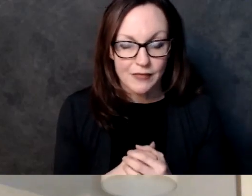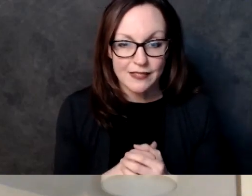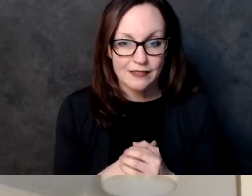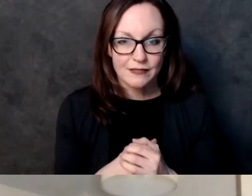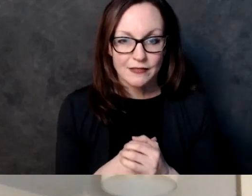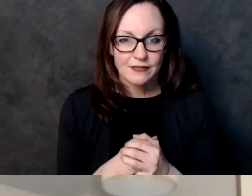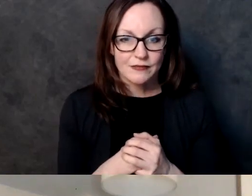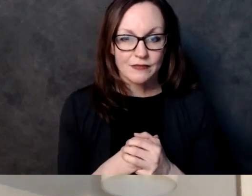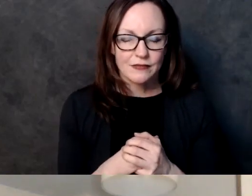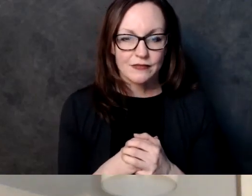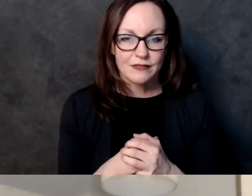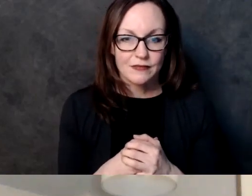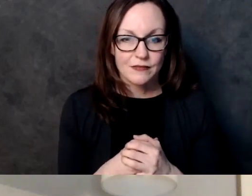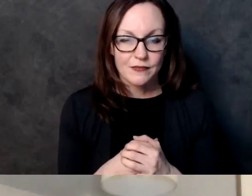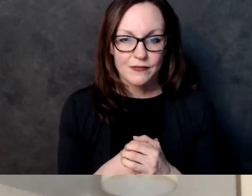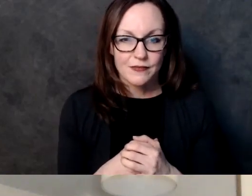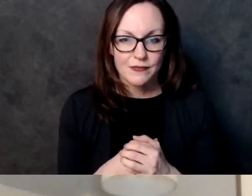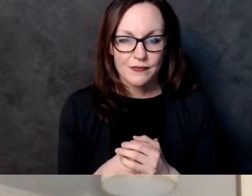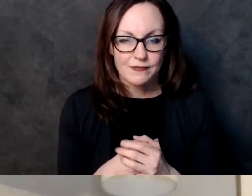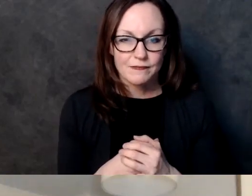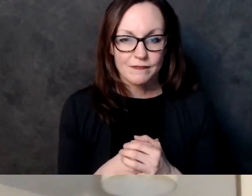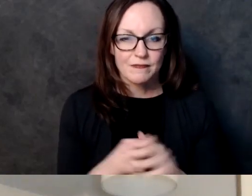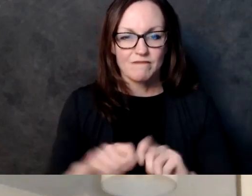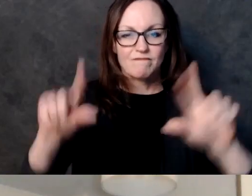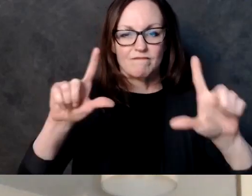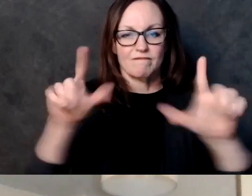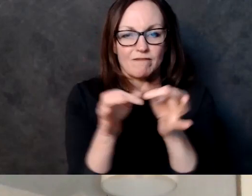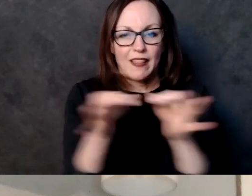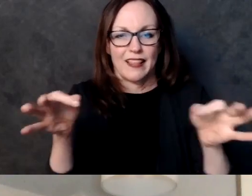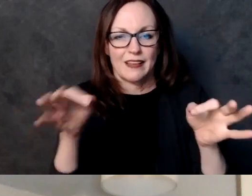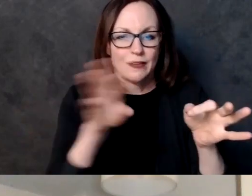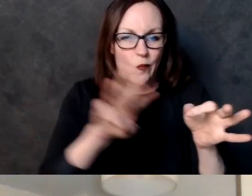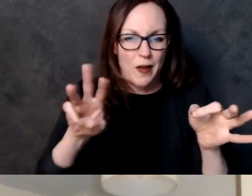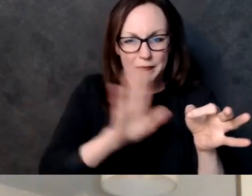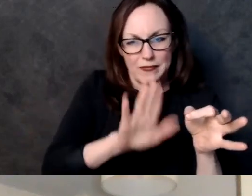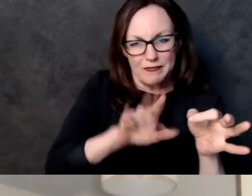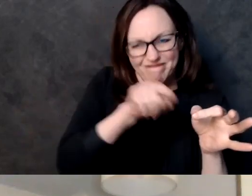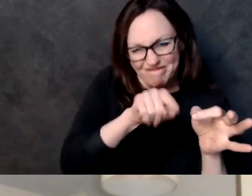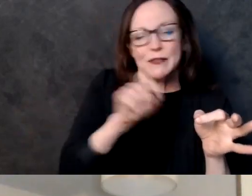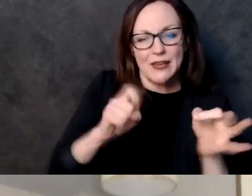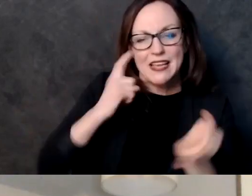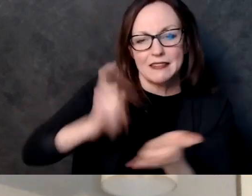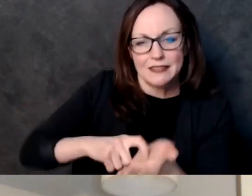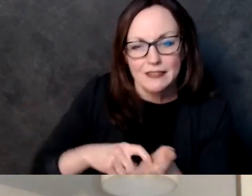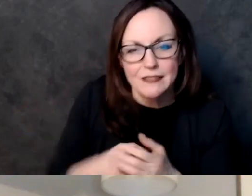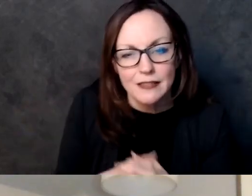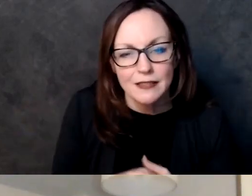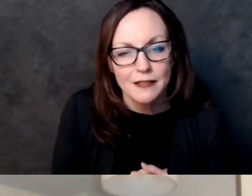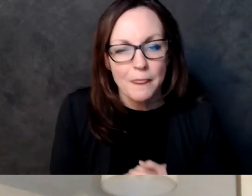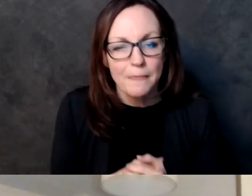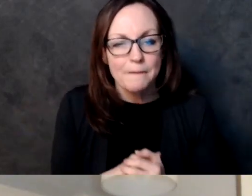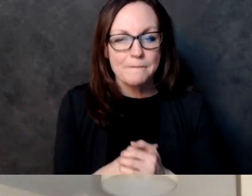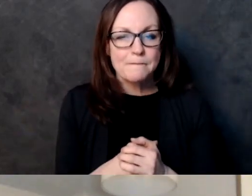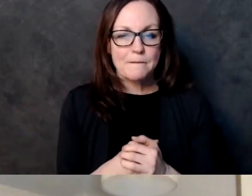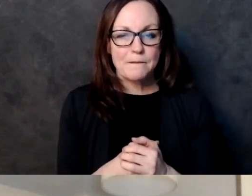information uh state of wisconsin is set to roll out a statewide portal the week of february 15th so again that's uh 12 days